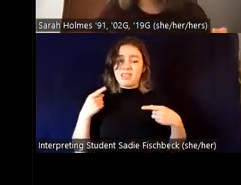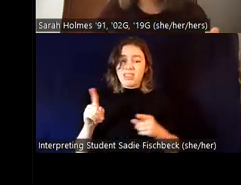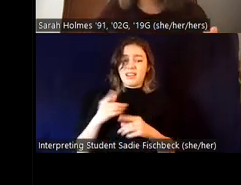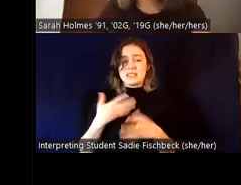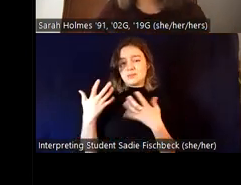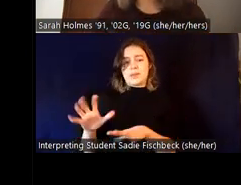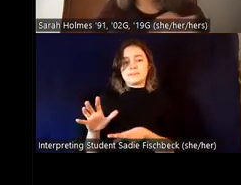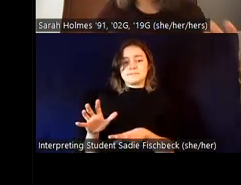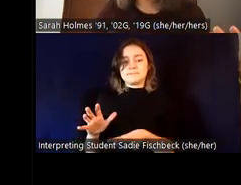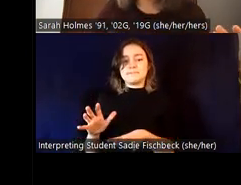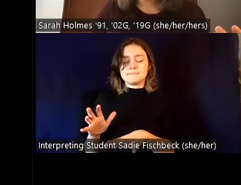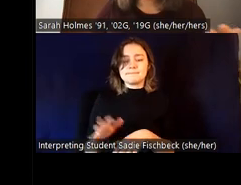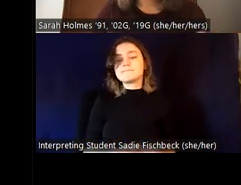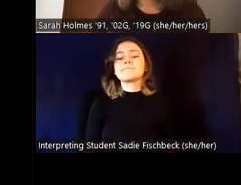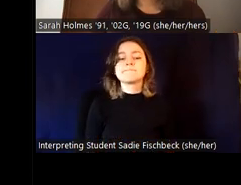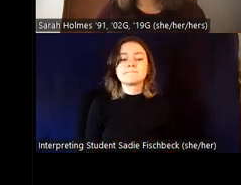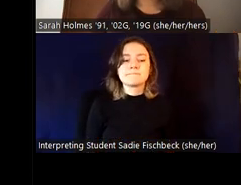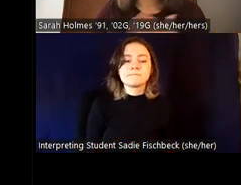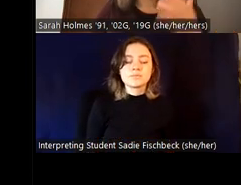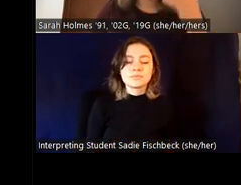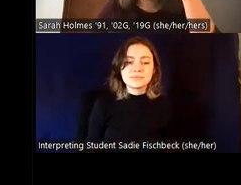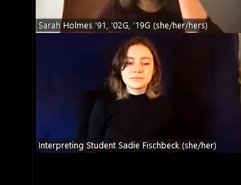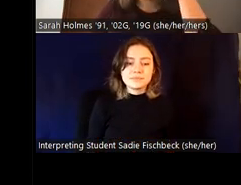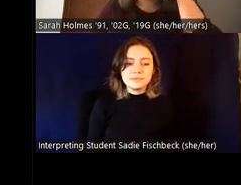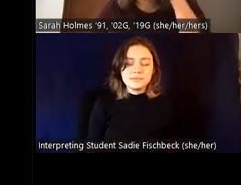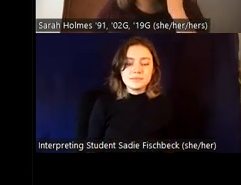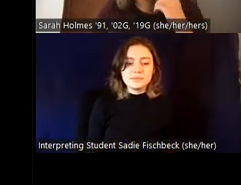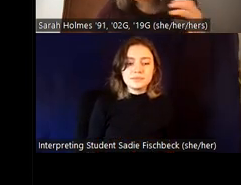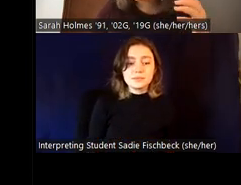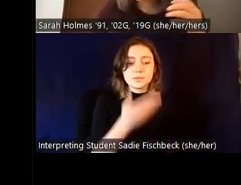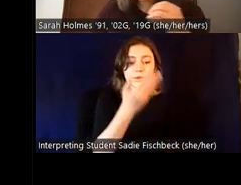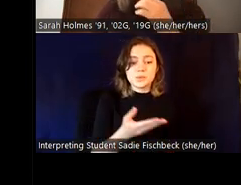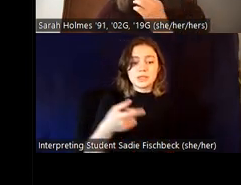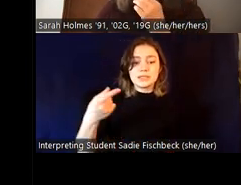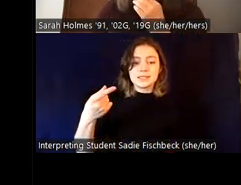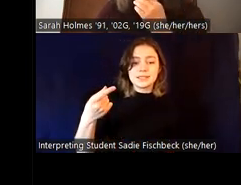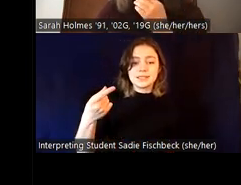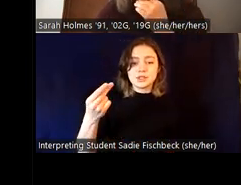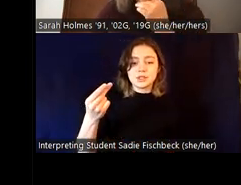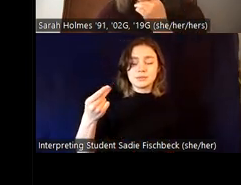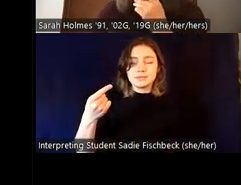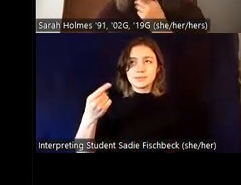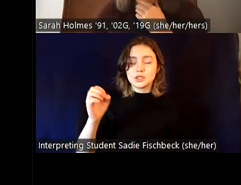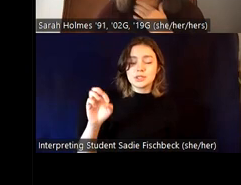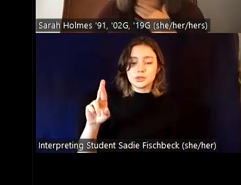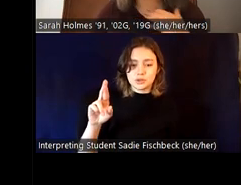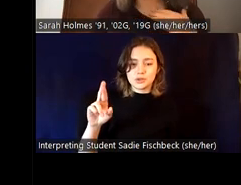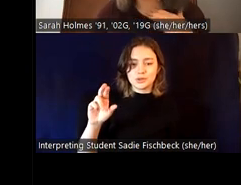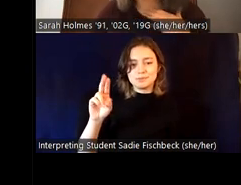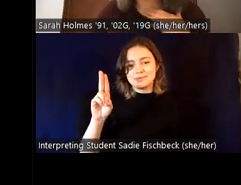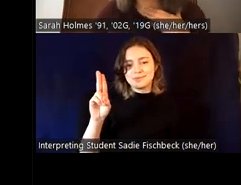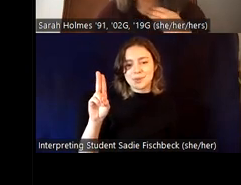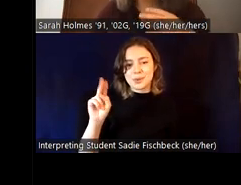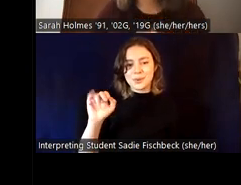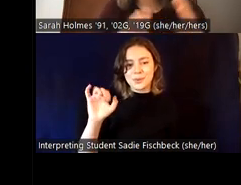people resonate in a different visual way. And so you may be familiar with the gender unicorn, um, our friendly little, uh, purple